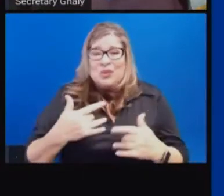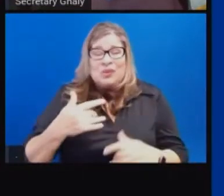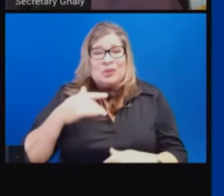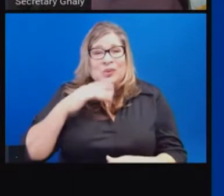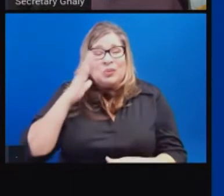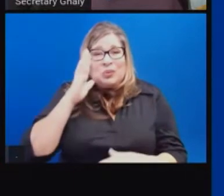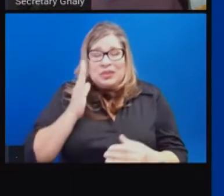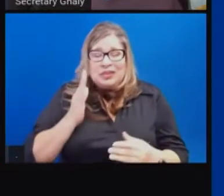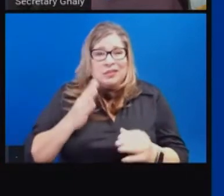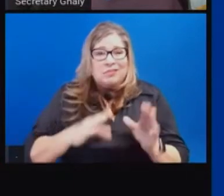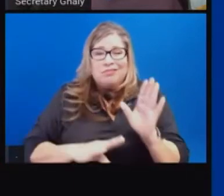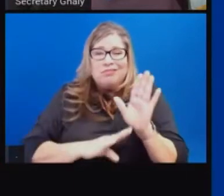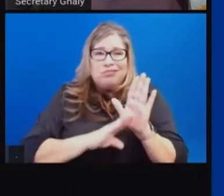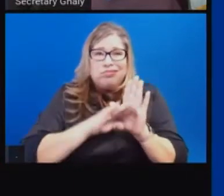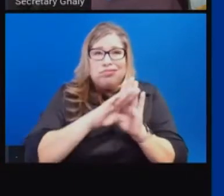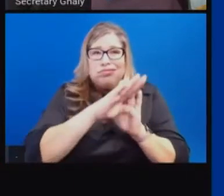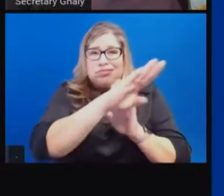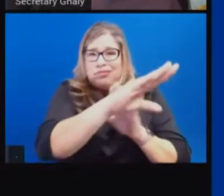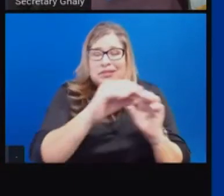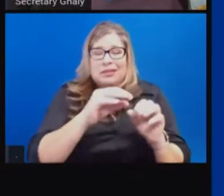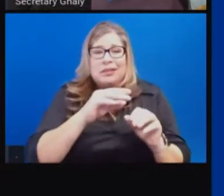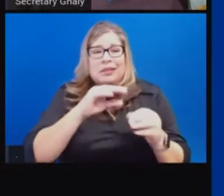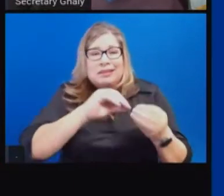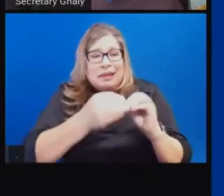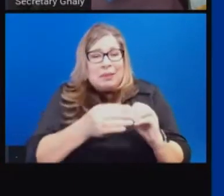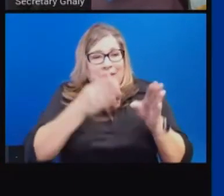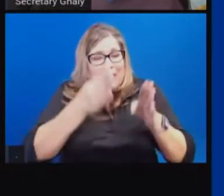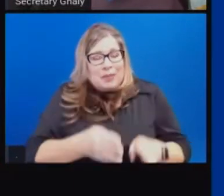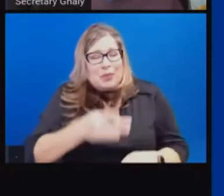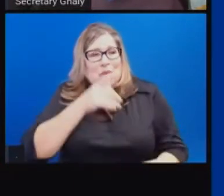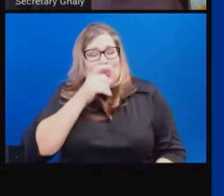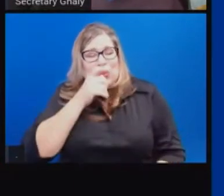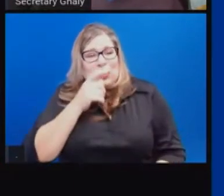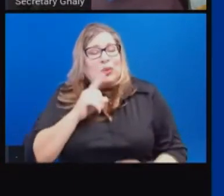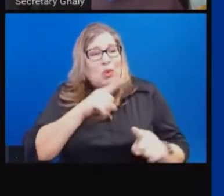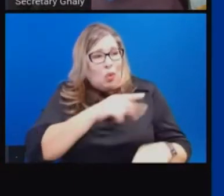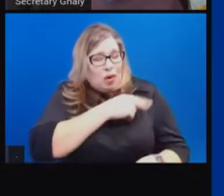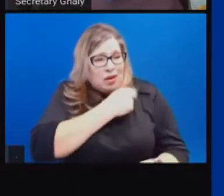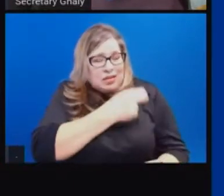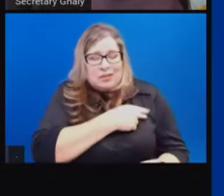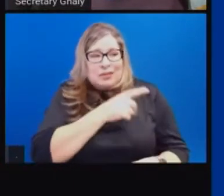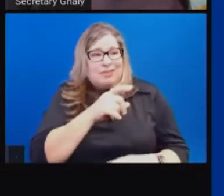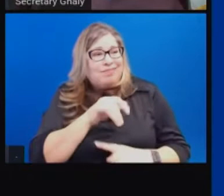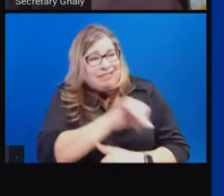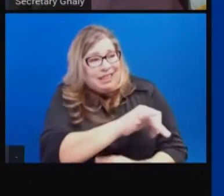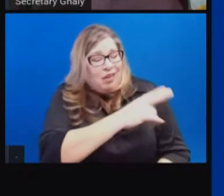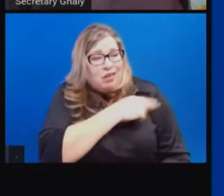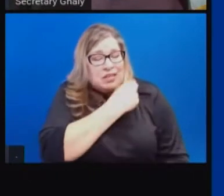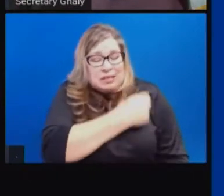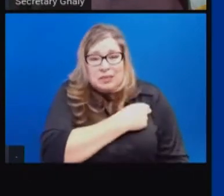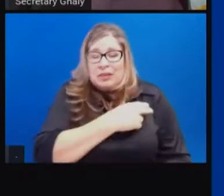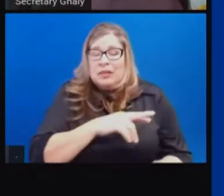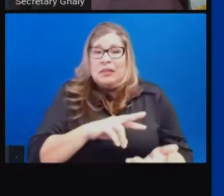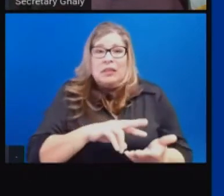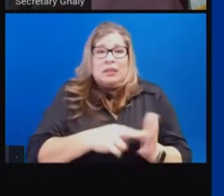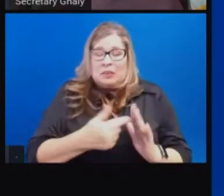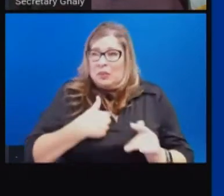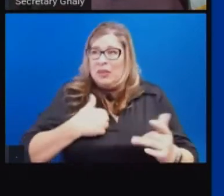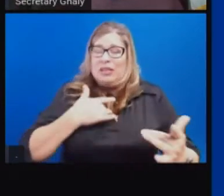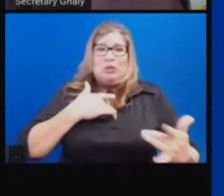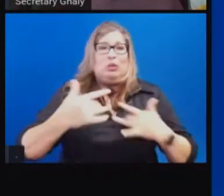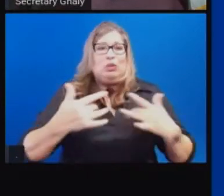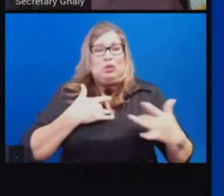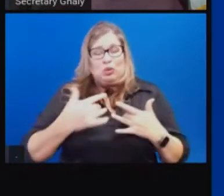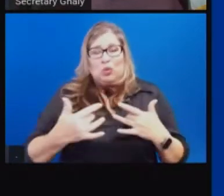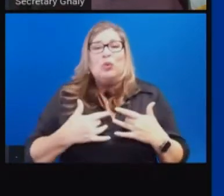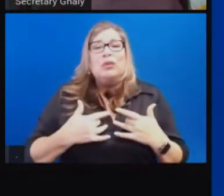in essence, we were concerned that we could be without mitigation, without the benefits of things like the regional stay-at-home